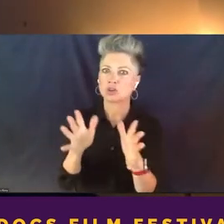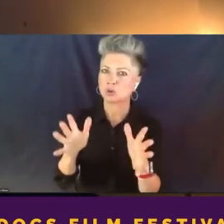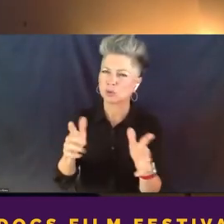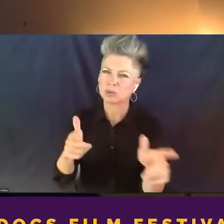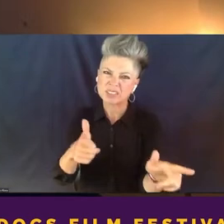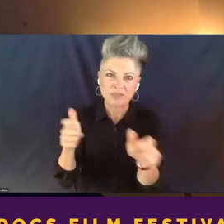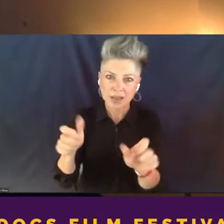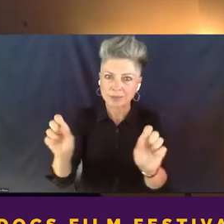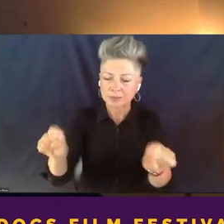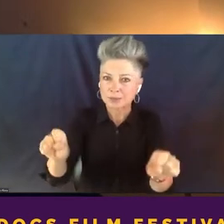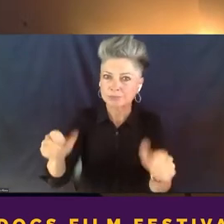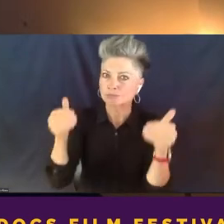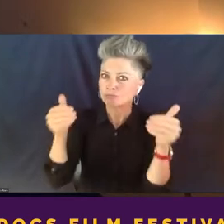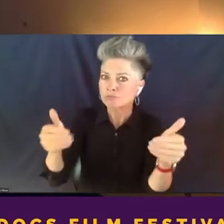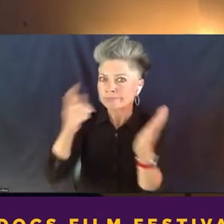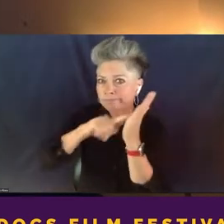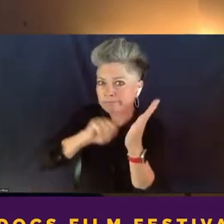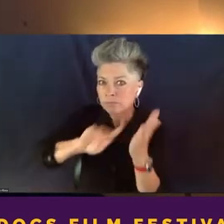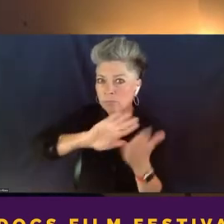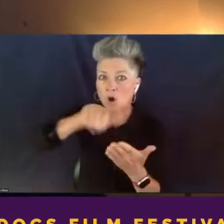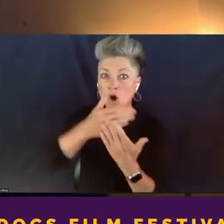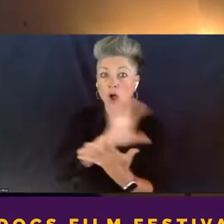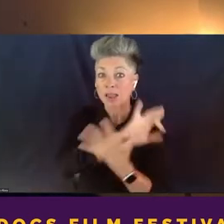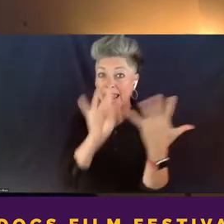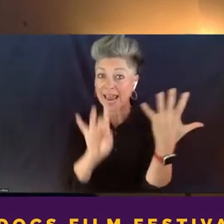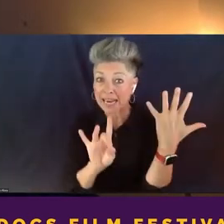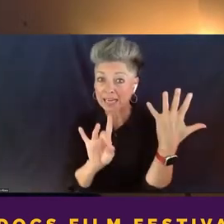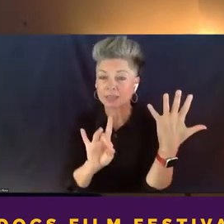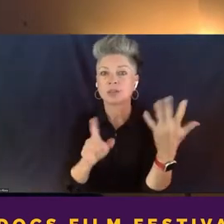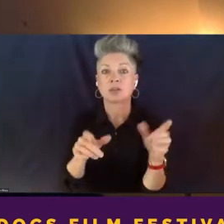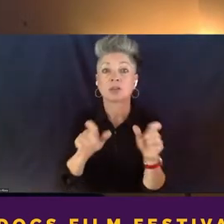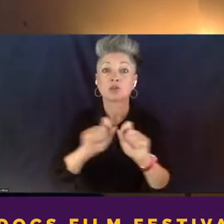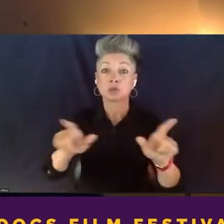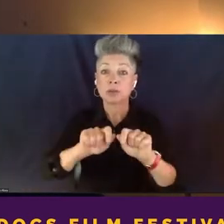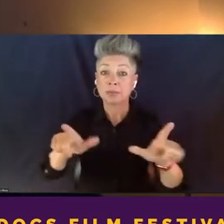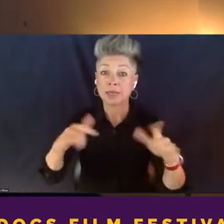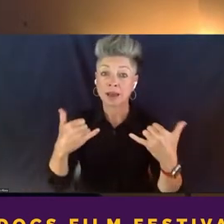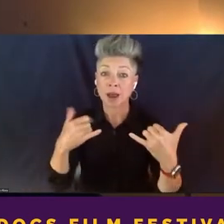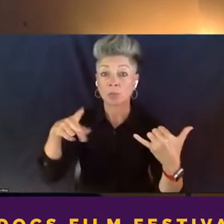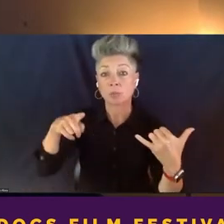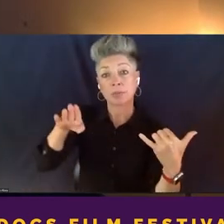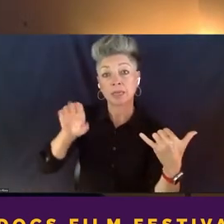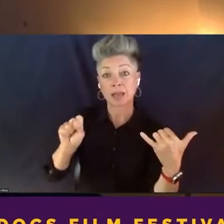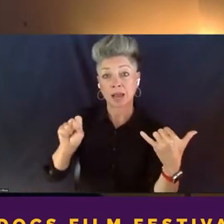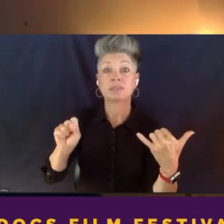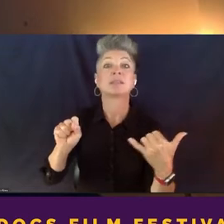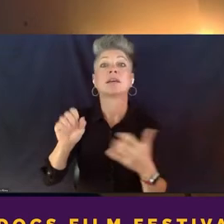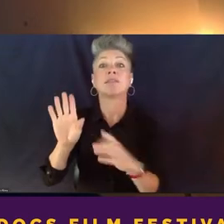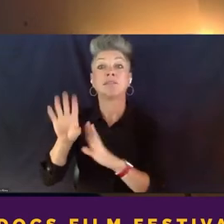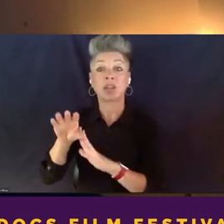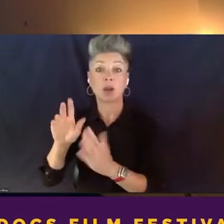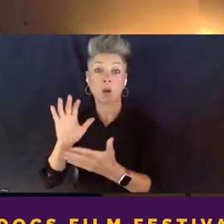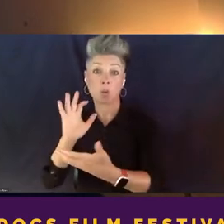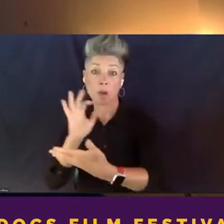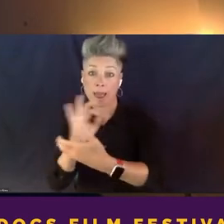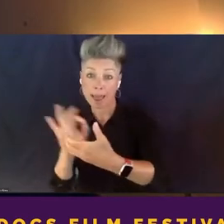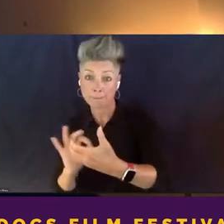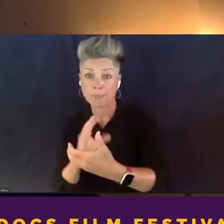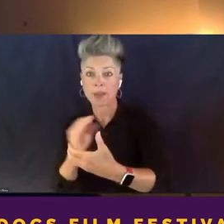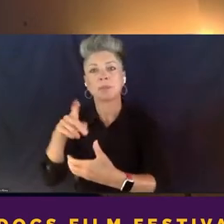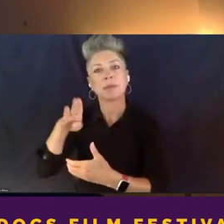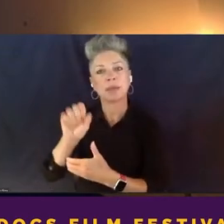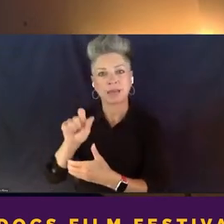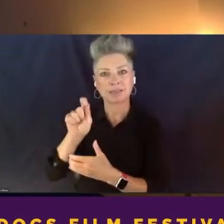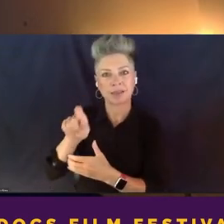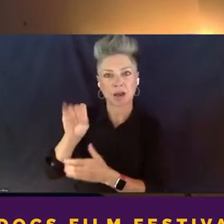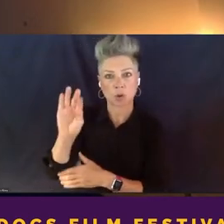to check out all eight episodes streaming now on the PBS video app and pbs.org. Please note that if